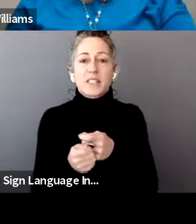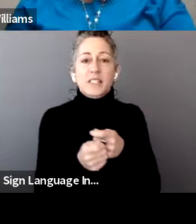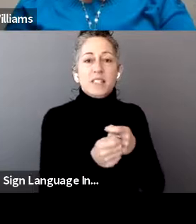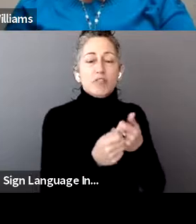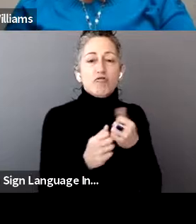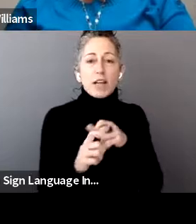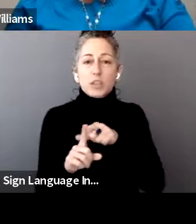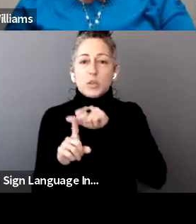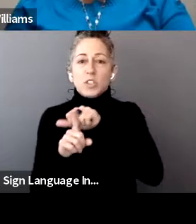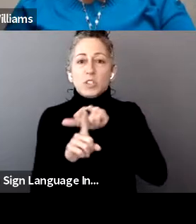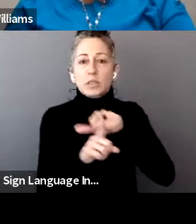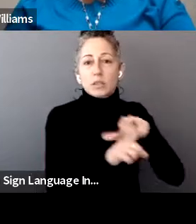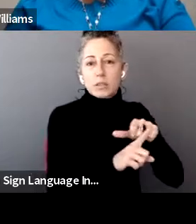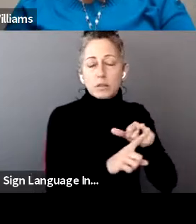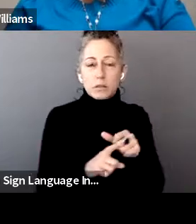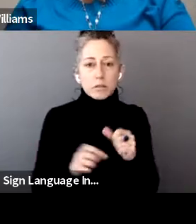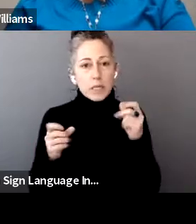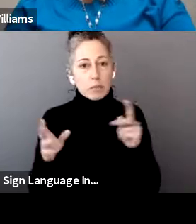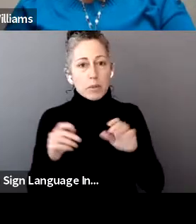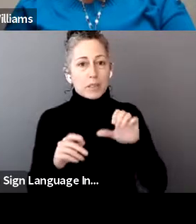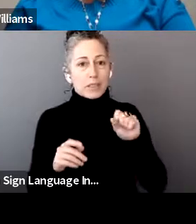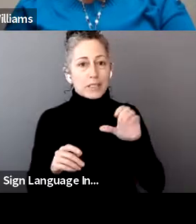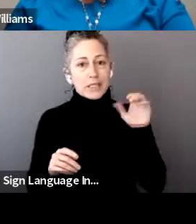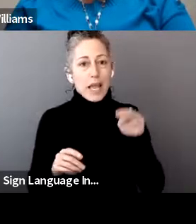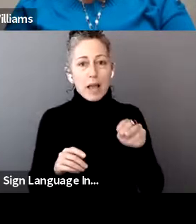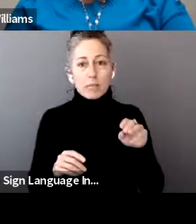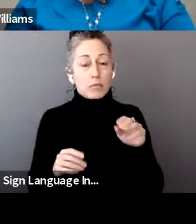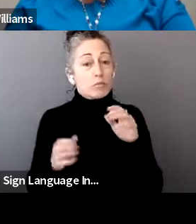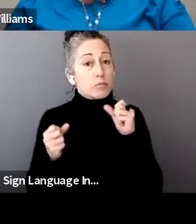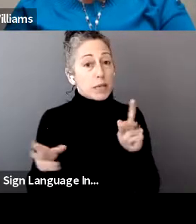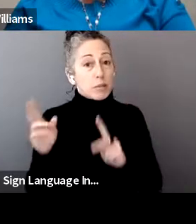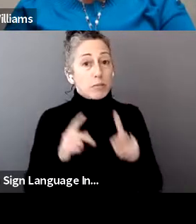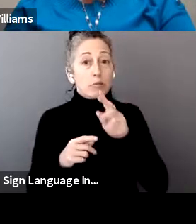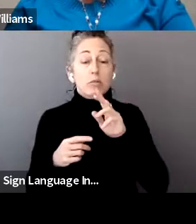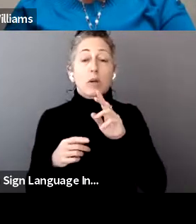now we're seeing an increase in the one that's related to the economic impact payments.